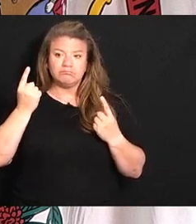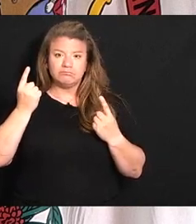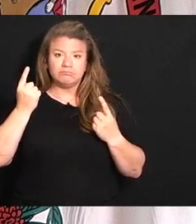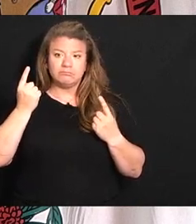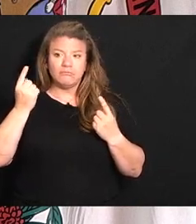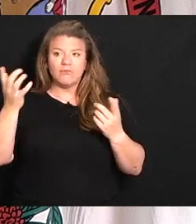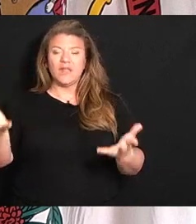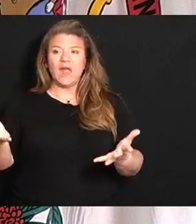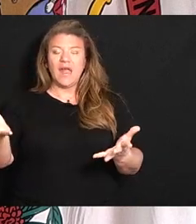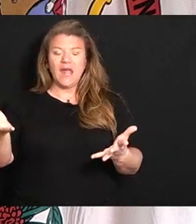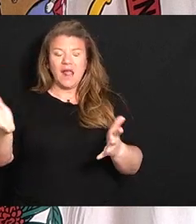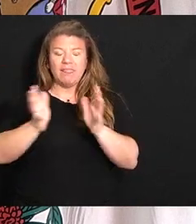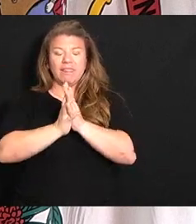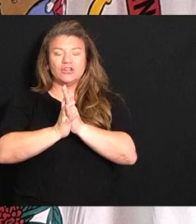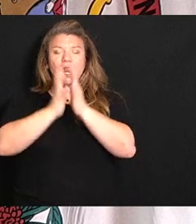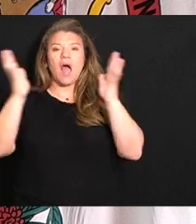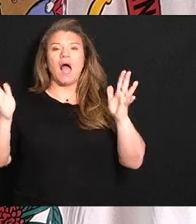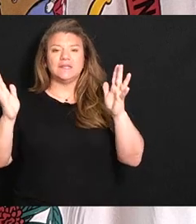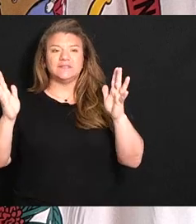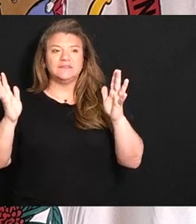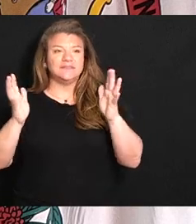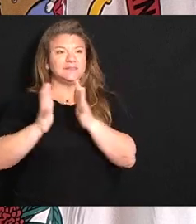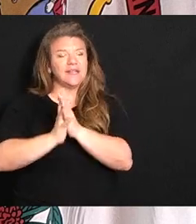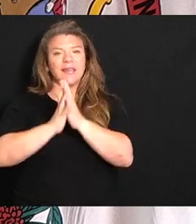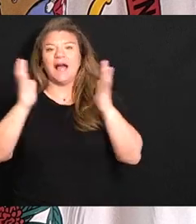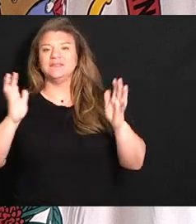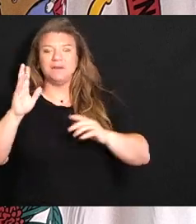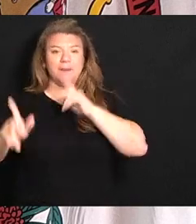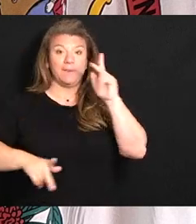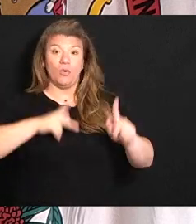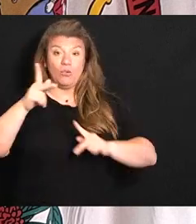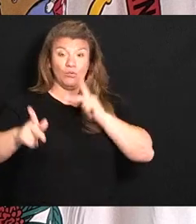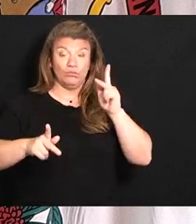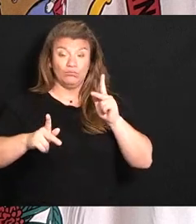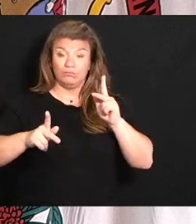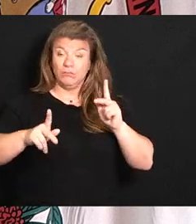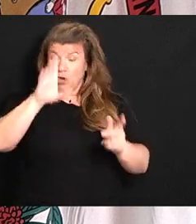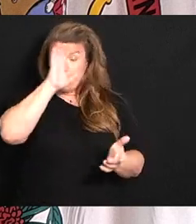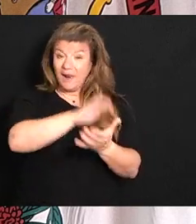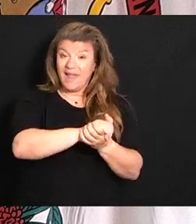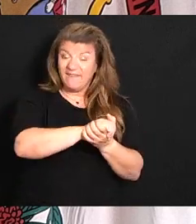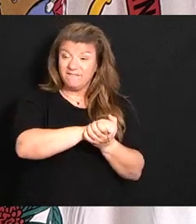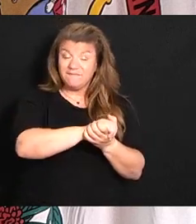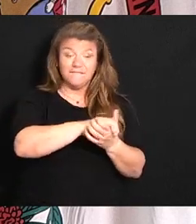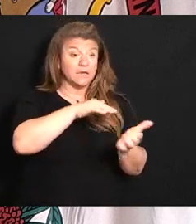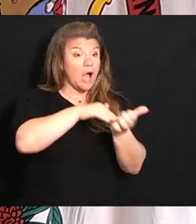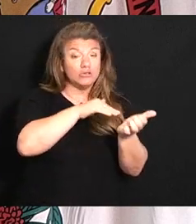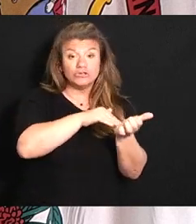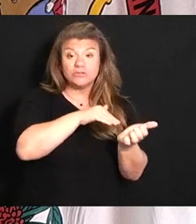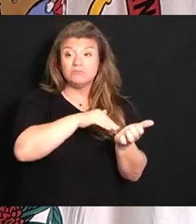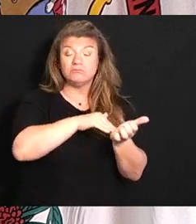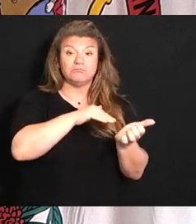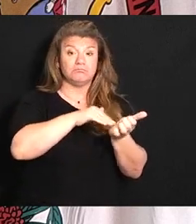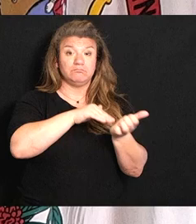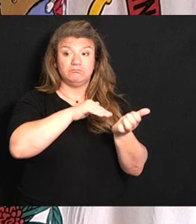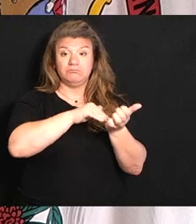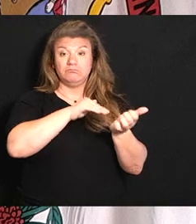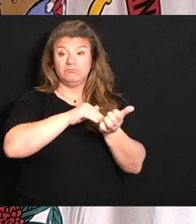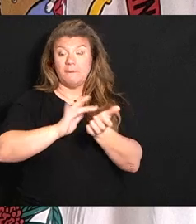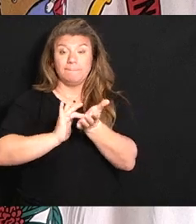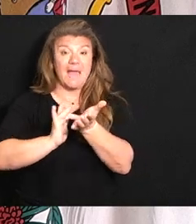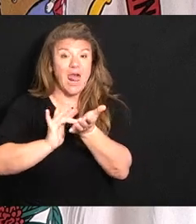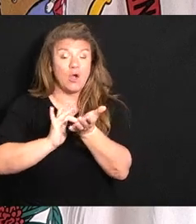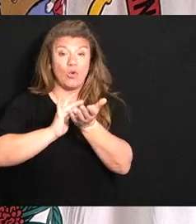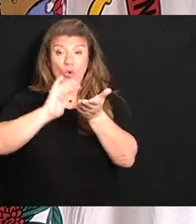there's lots and lots and lots and lots of people that believe there's lots of doctors there's lots of all the medical